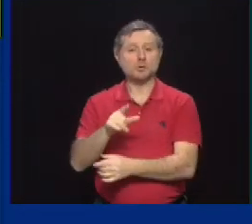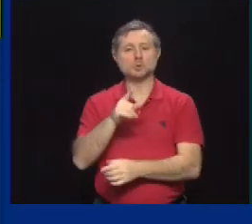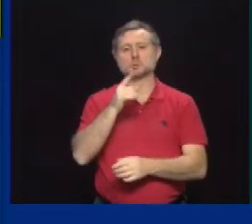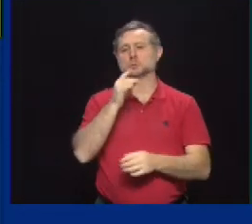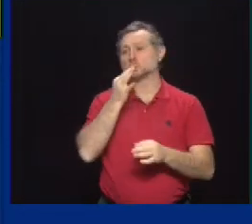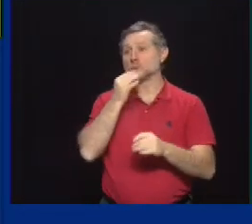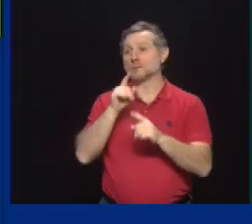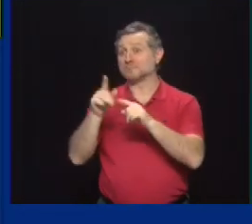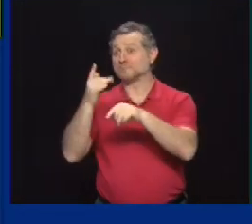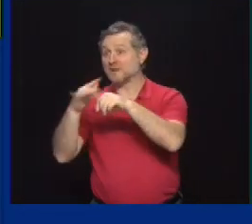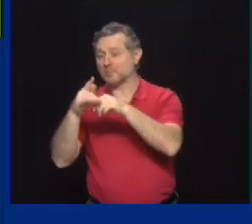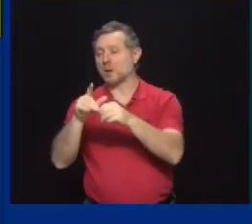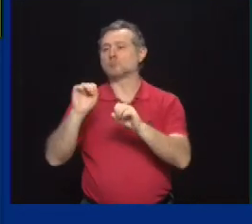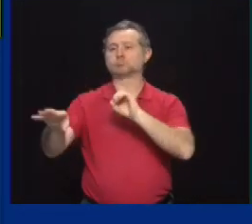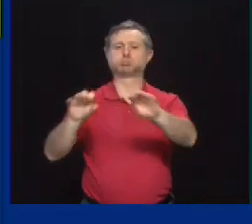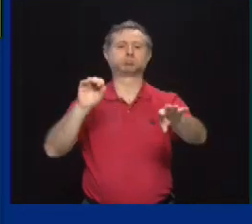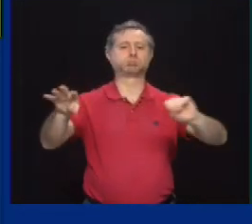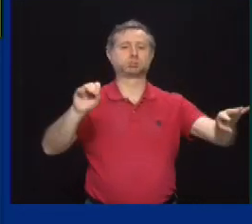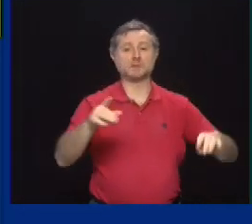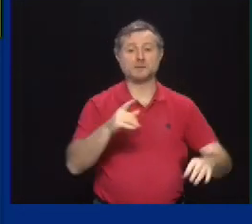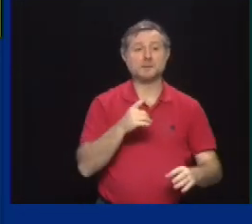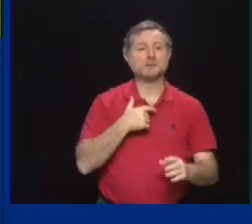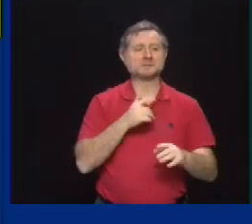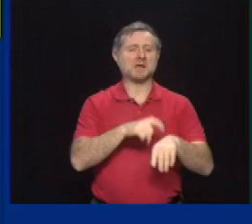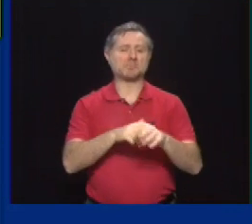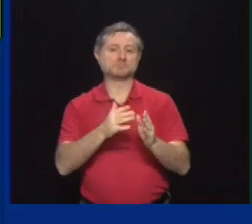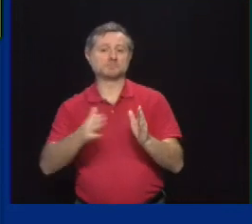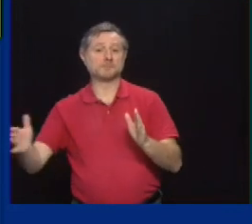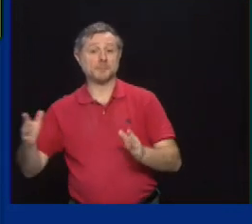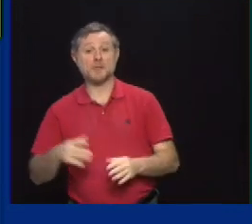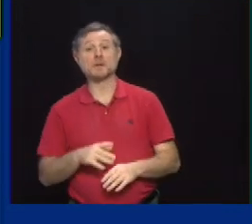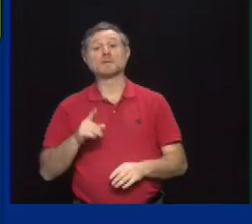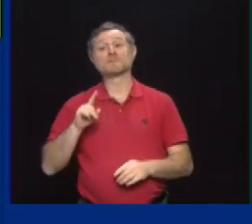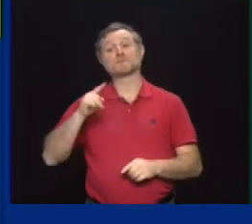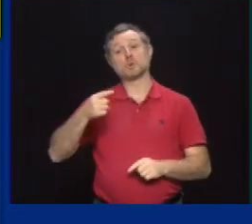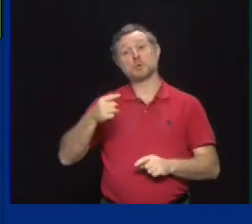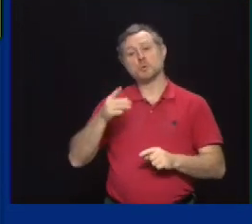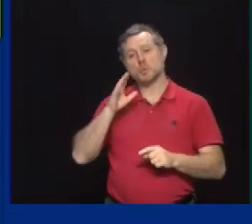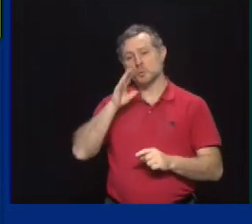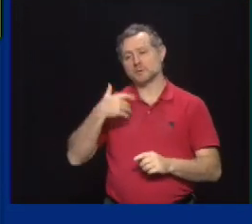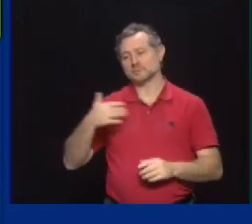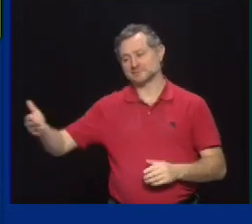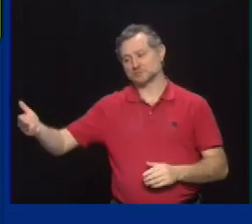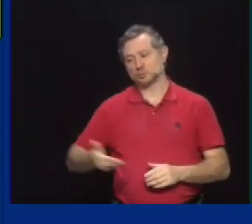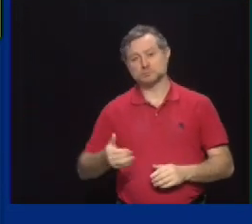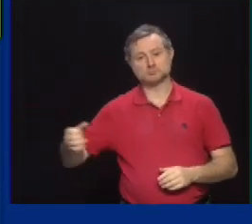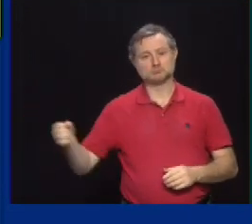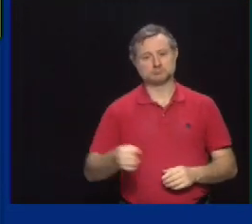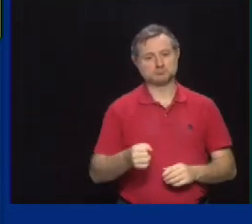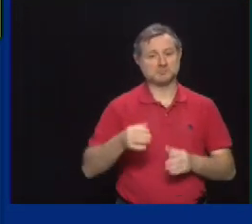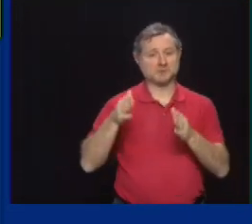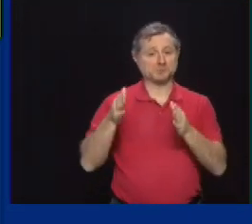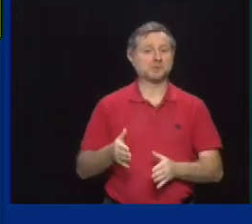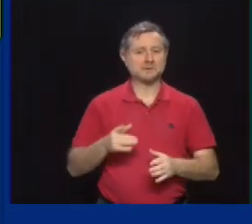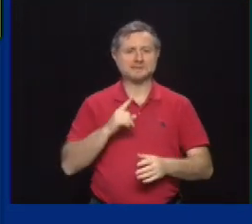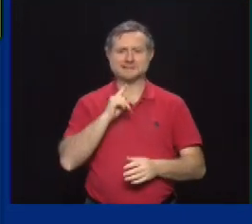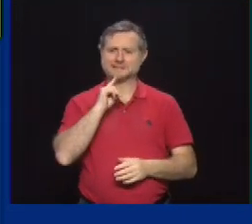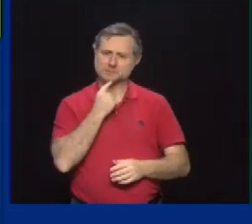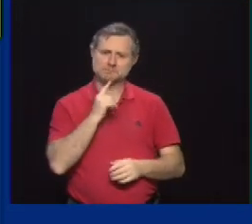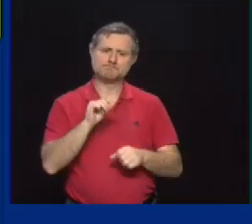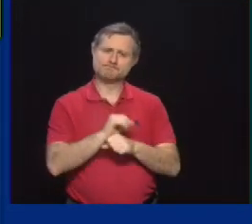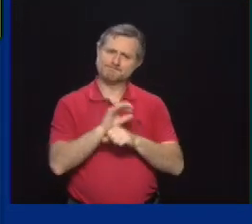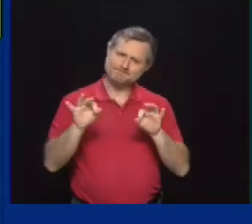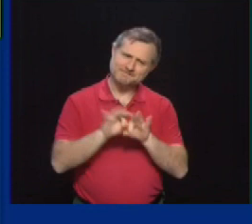timeline there in a minute. But I, first of I want to introduce someone because this is such a serious campaign, a campaign to convince parents and